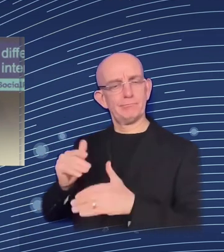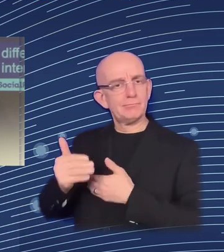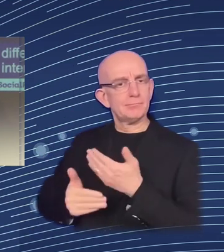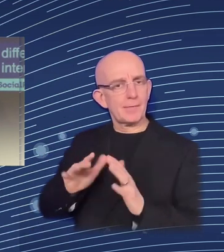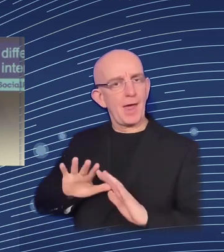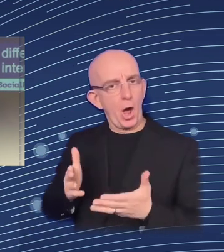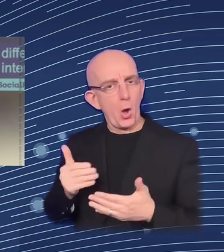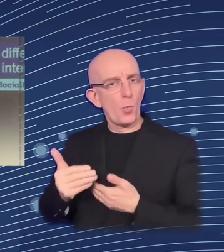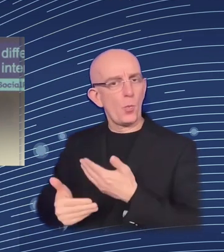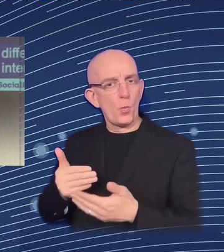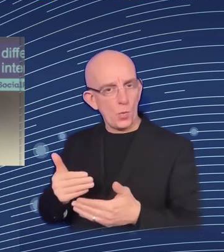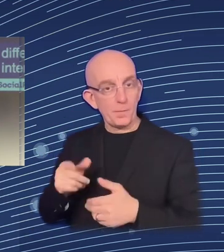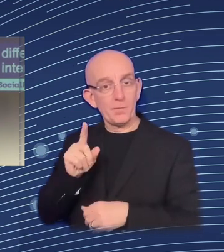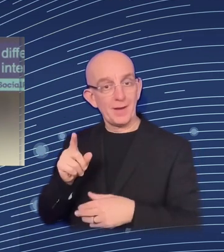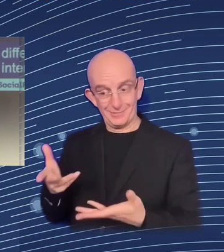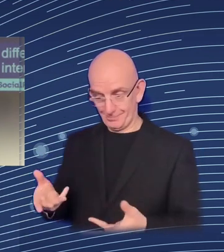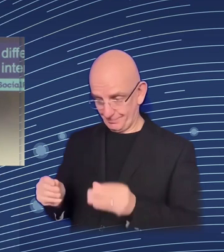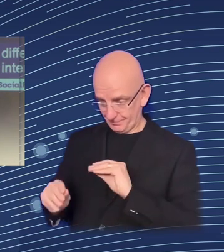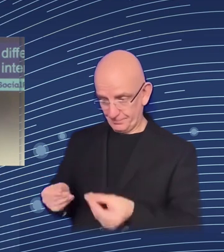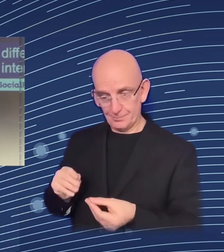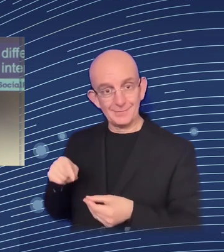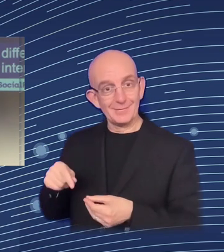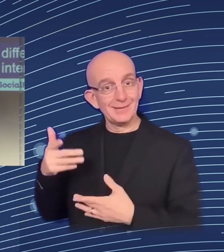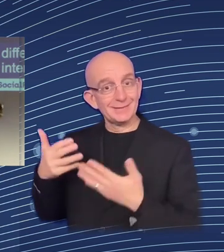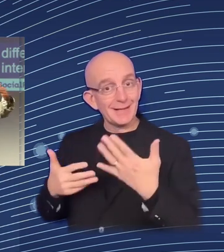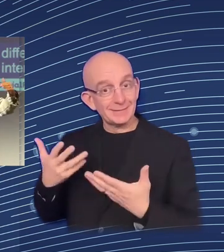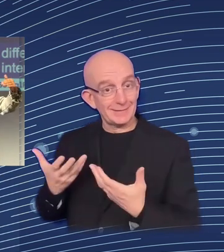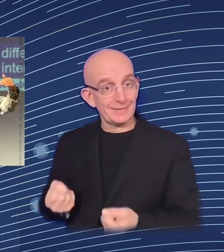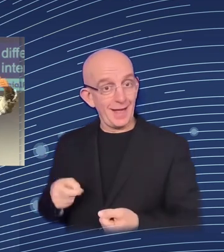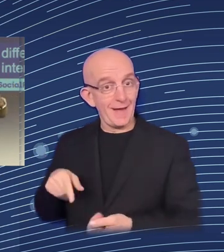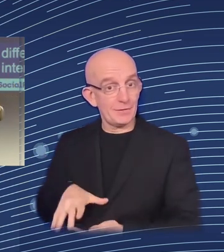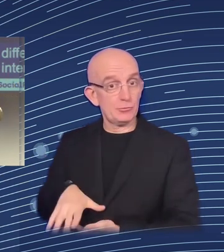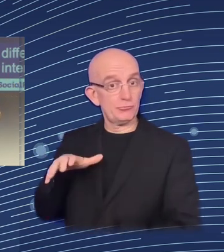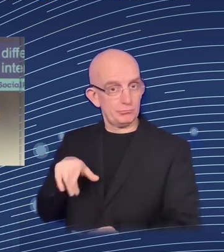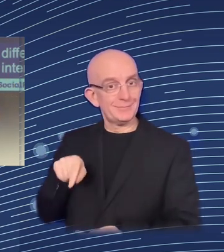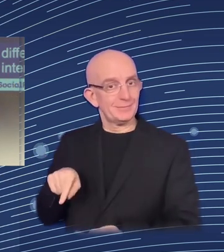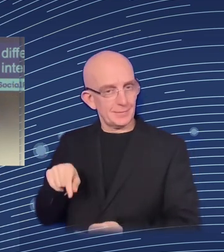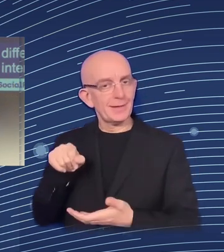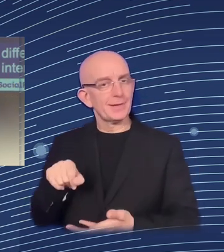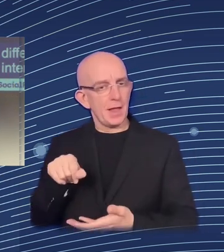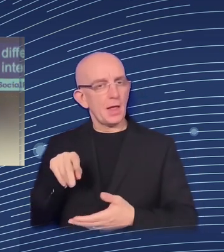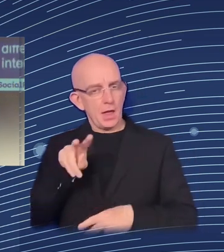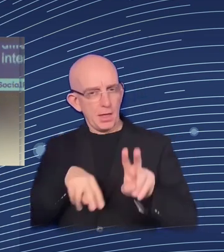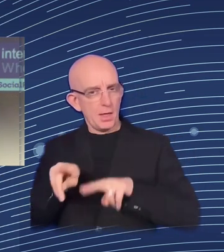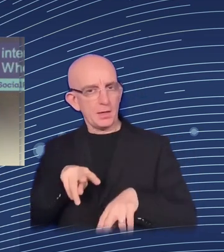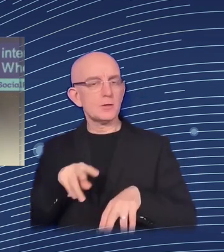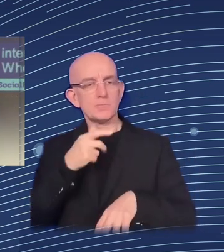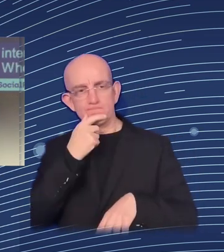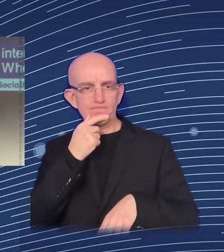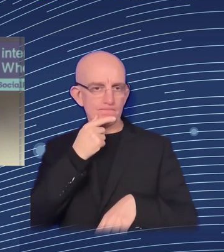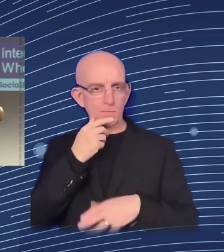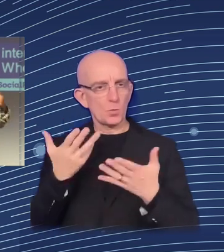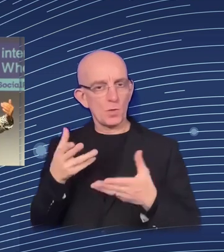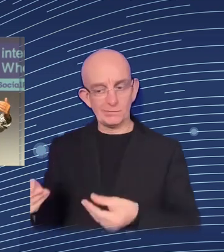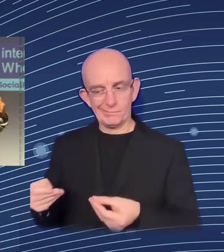differences, matching, and regression discontinuity, when suddenly there is nothing and then you have like a shock, and then